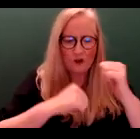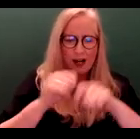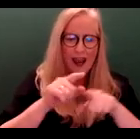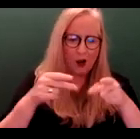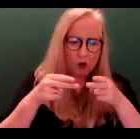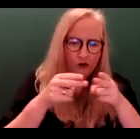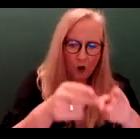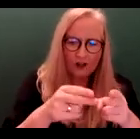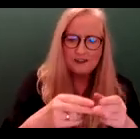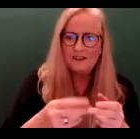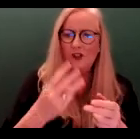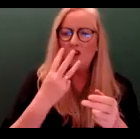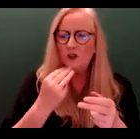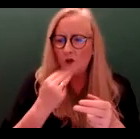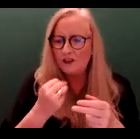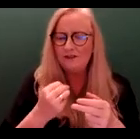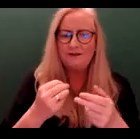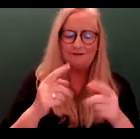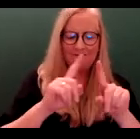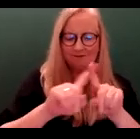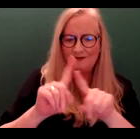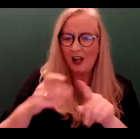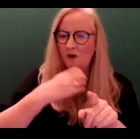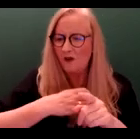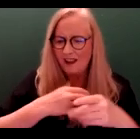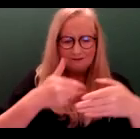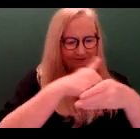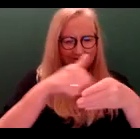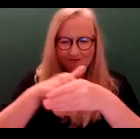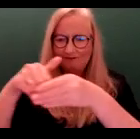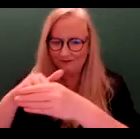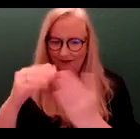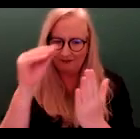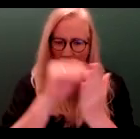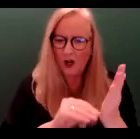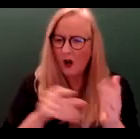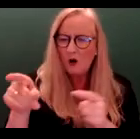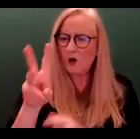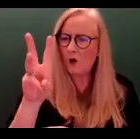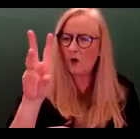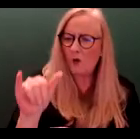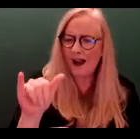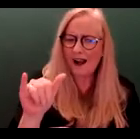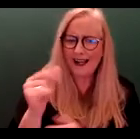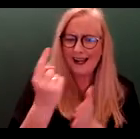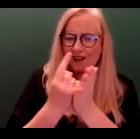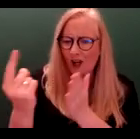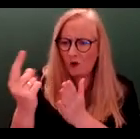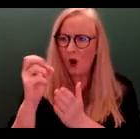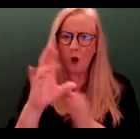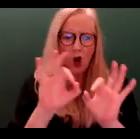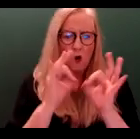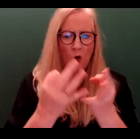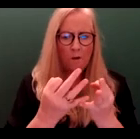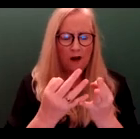and sewage and water is also included. And why would an individual or a group make a